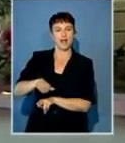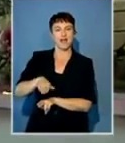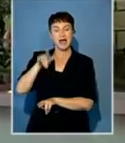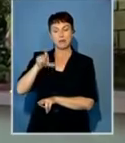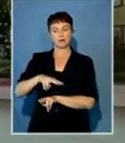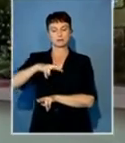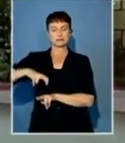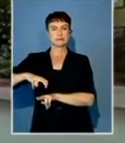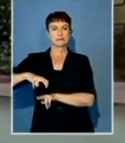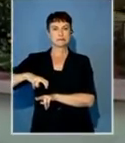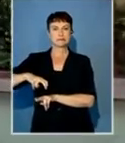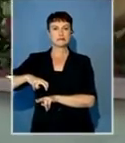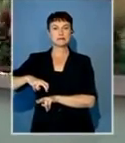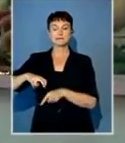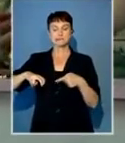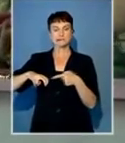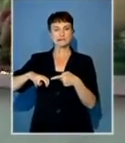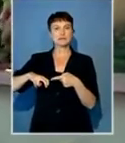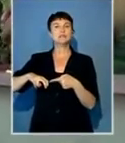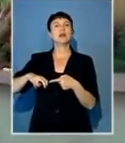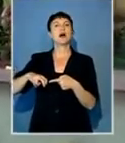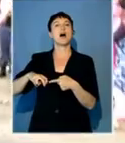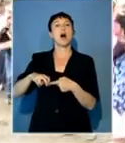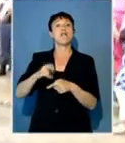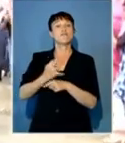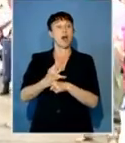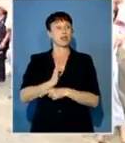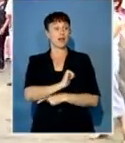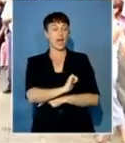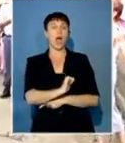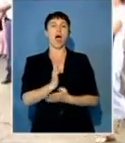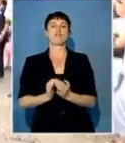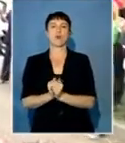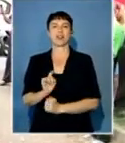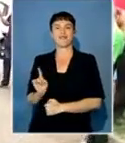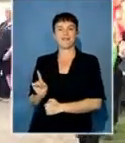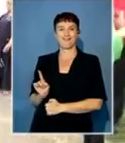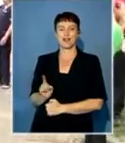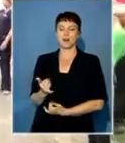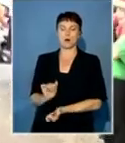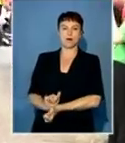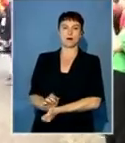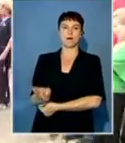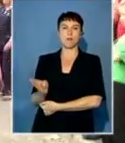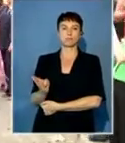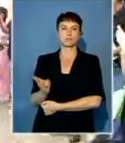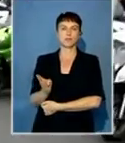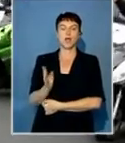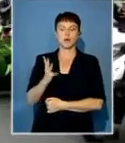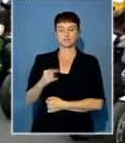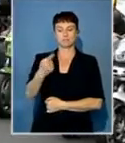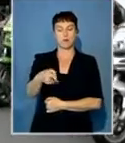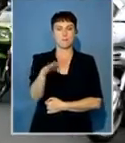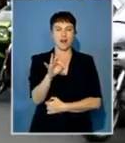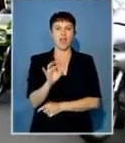The alleged rapist is understood to be Jasmine's father's half-brother. He has been remanded in custody and will appear in